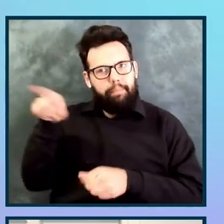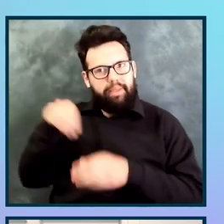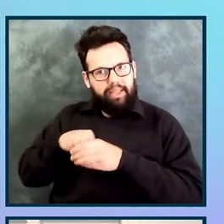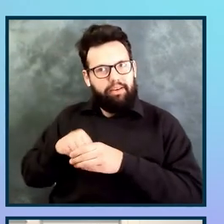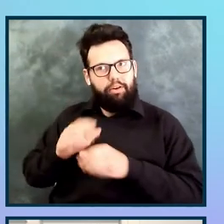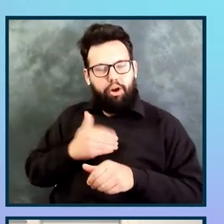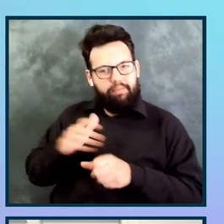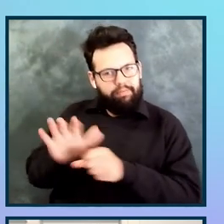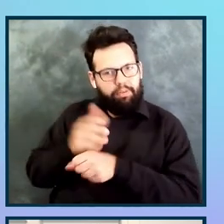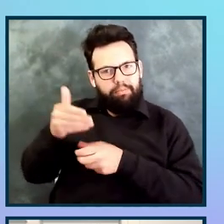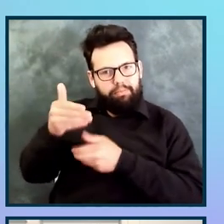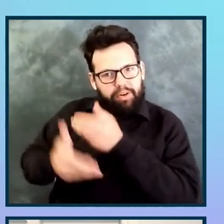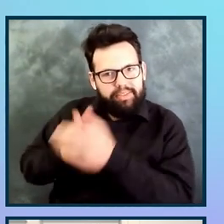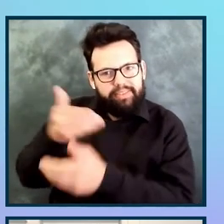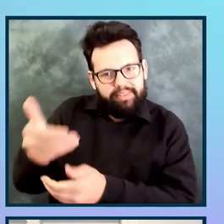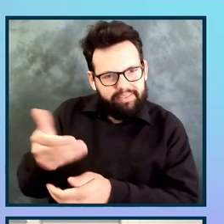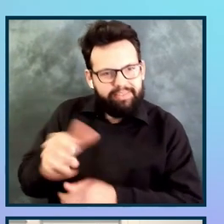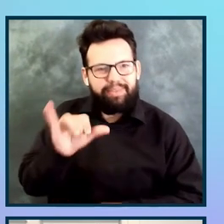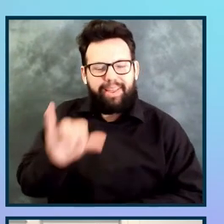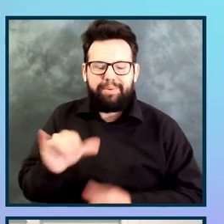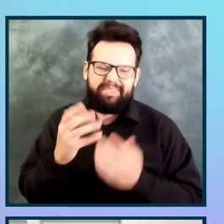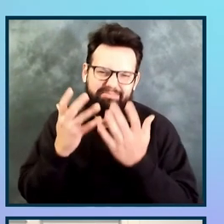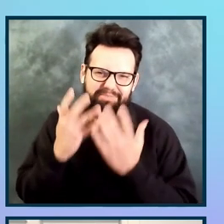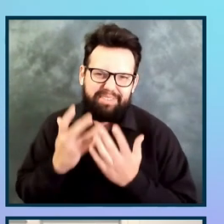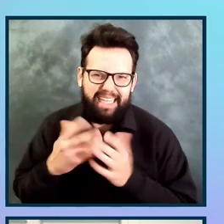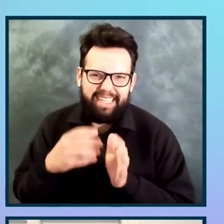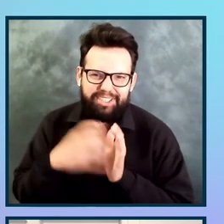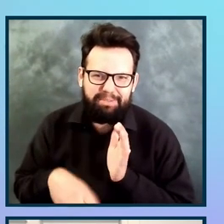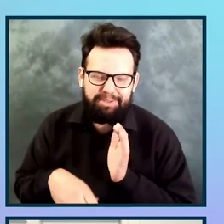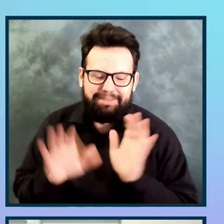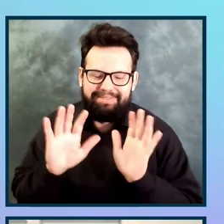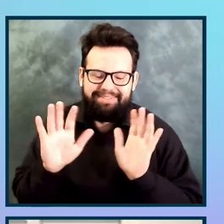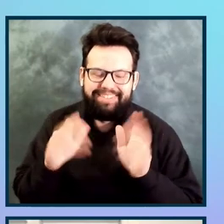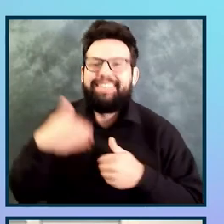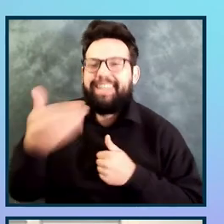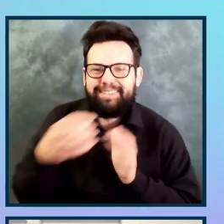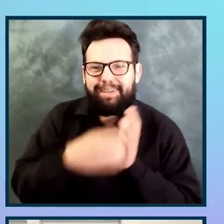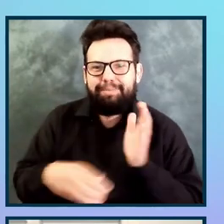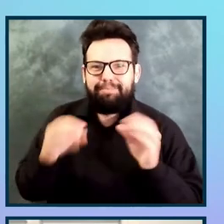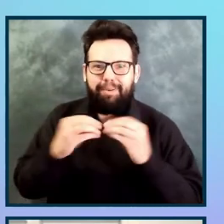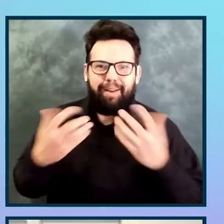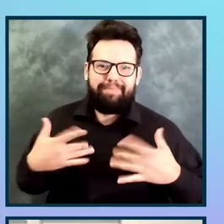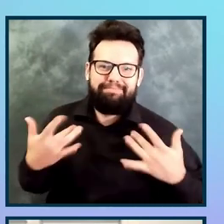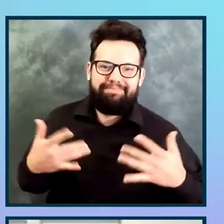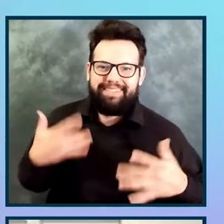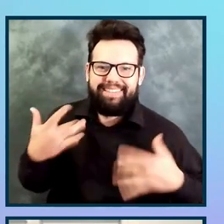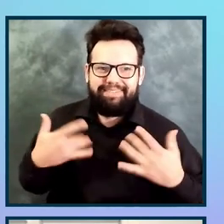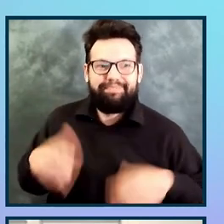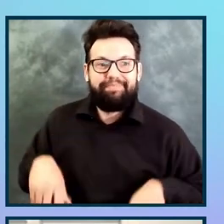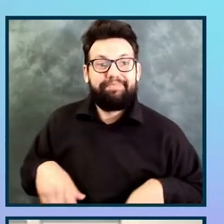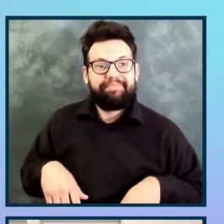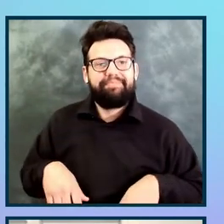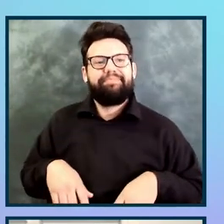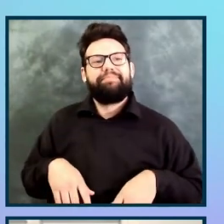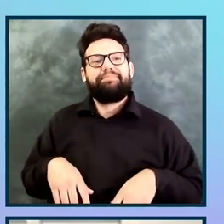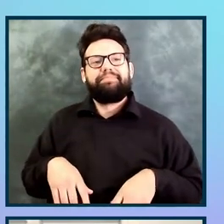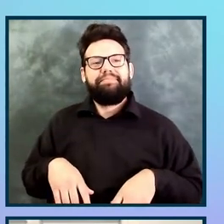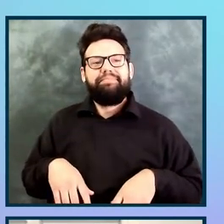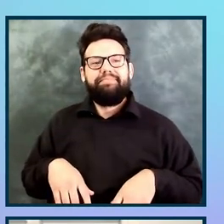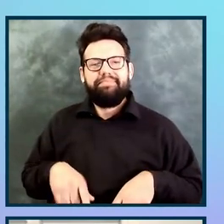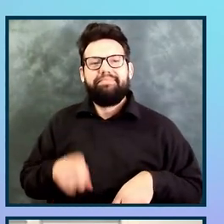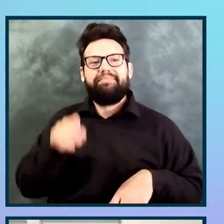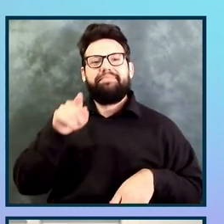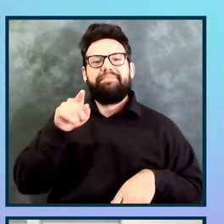So that was a sad chapter. So let's go to chapter two. Chapter two, the second audit. This is Adobe Journey